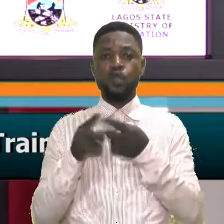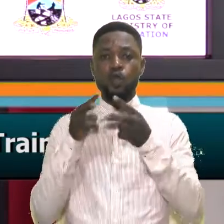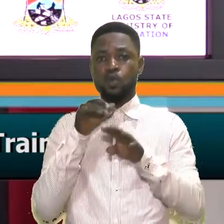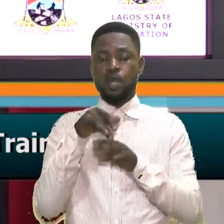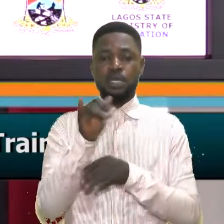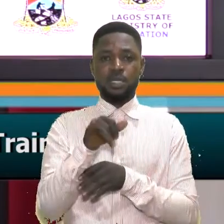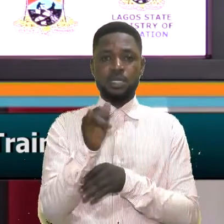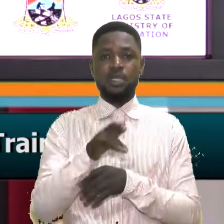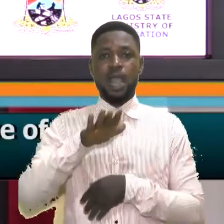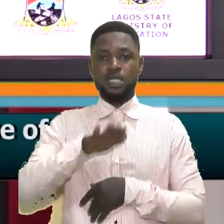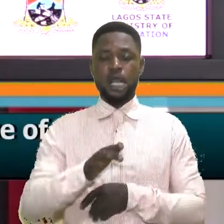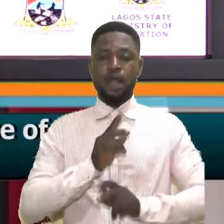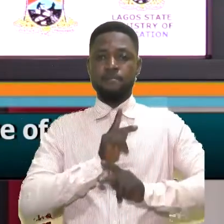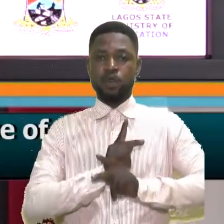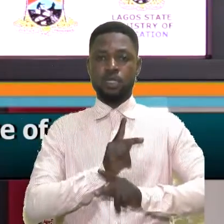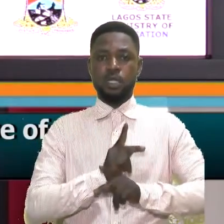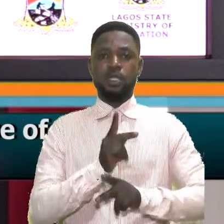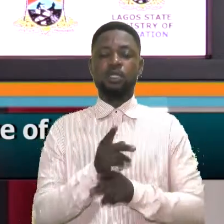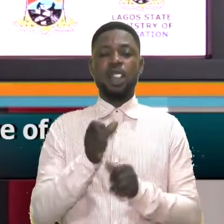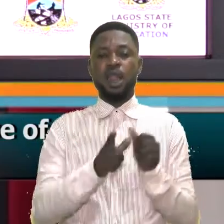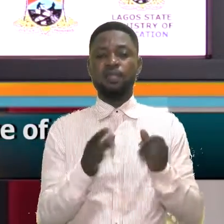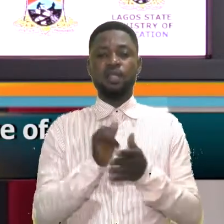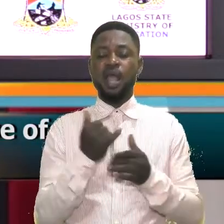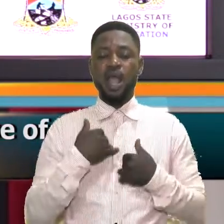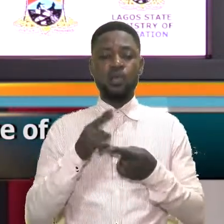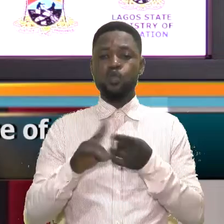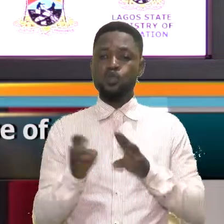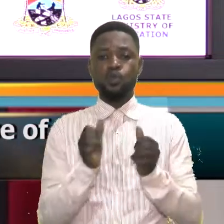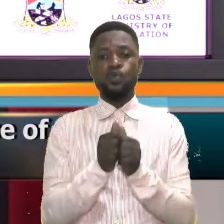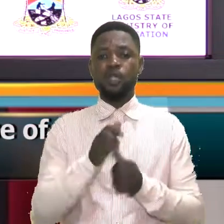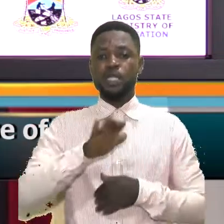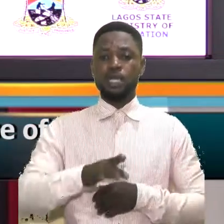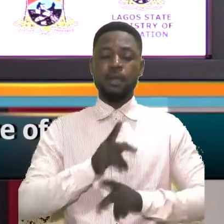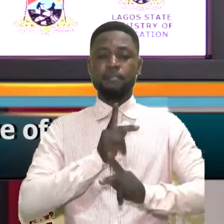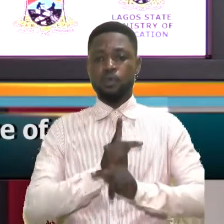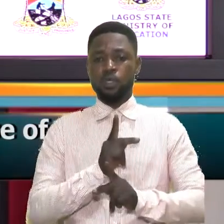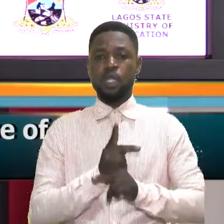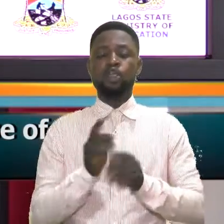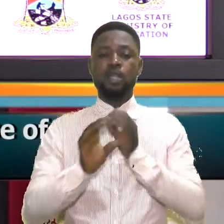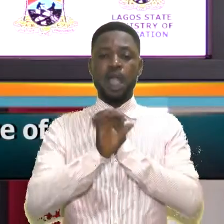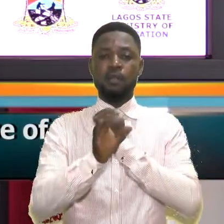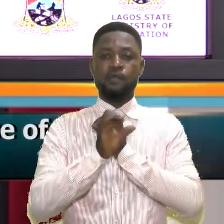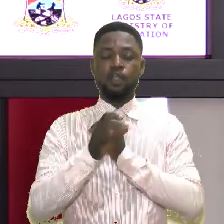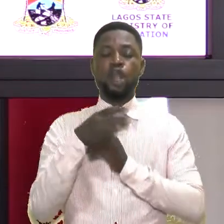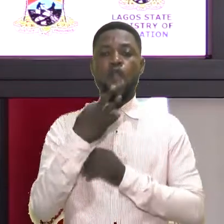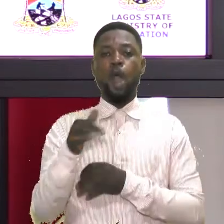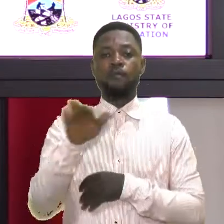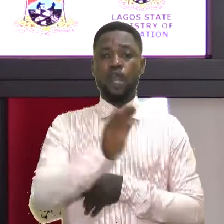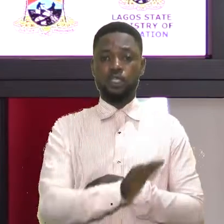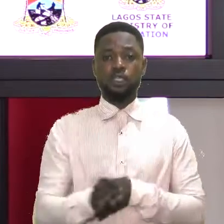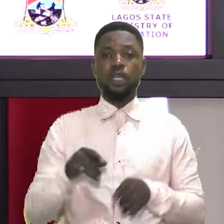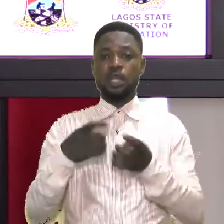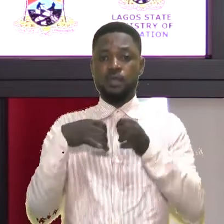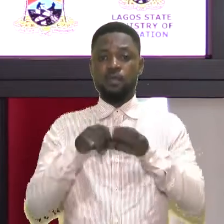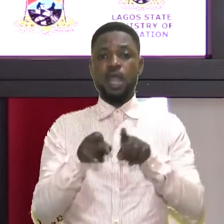we'll be looking at, yes, child protection issues. Everything that has to do with child protection and advocacy of your